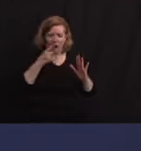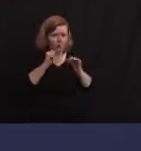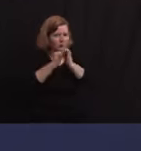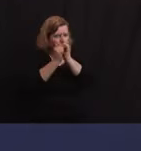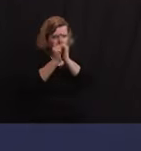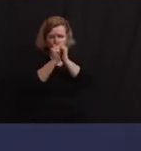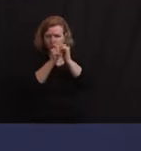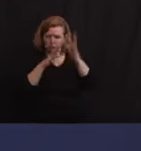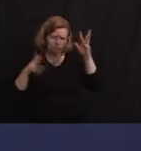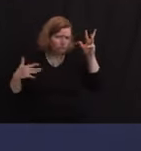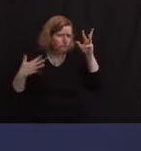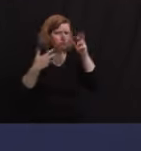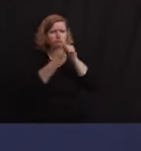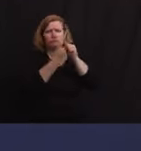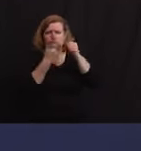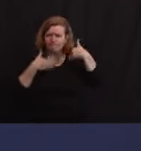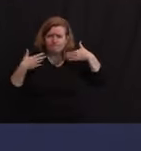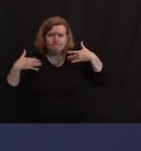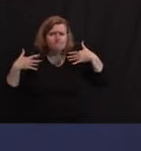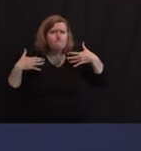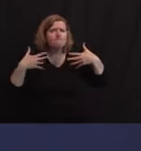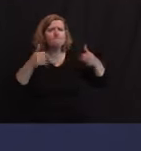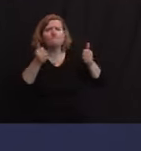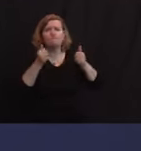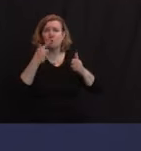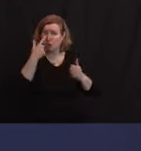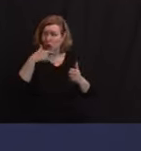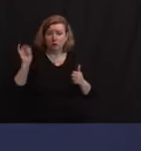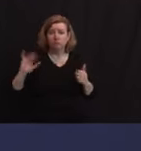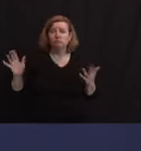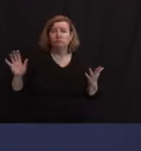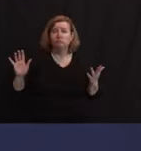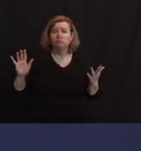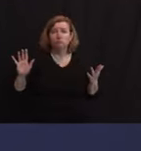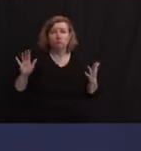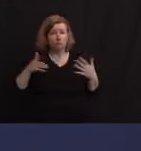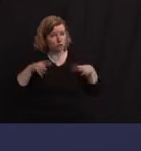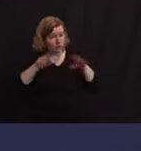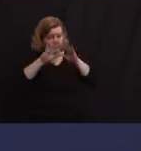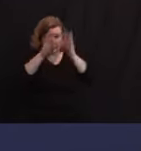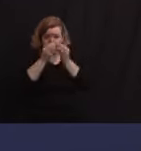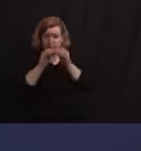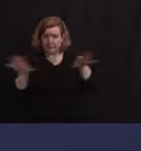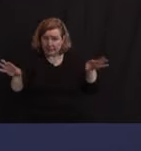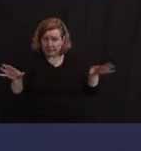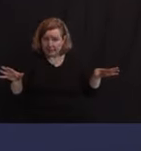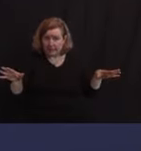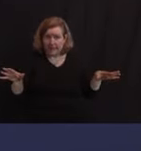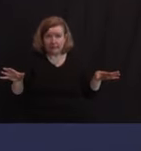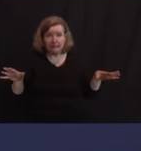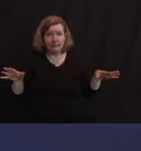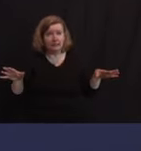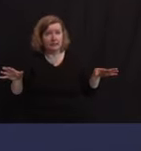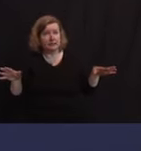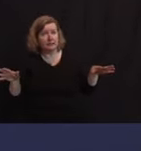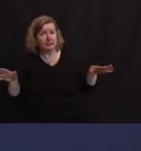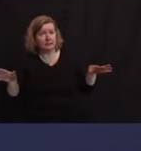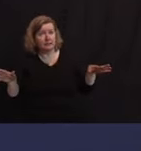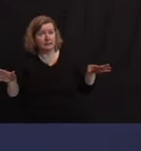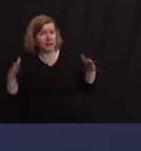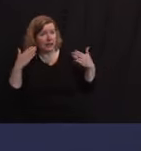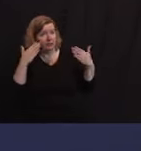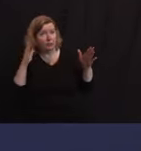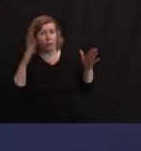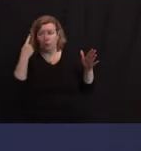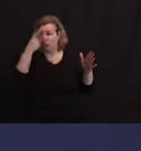Now, how that actually, what that looks like, given we're in a pandemic, you know, it won't be, my guess is it won't be the